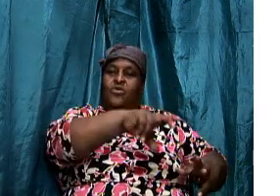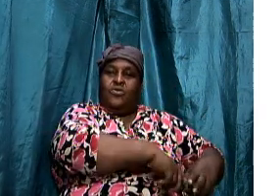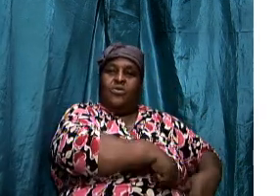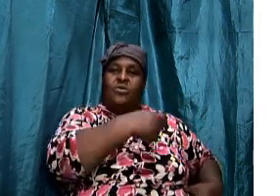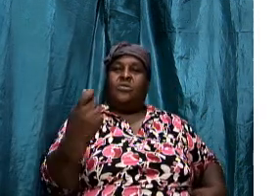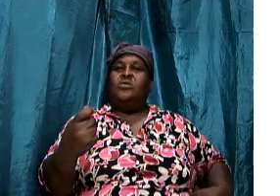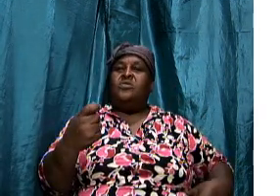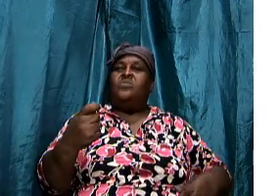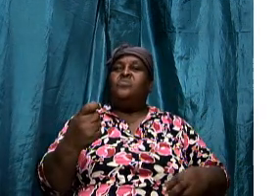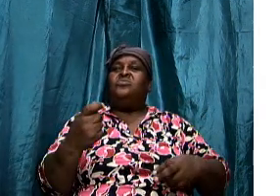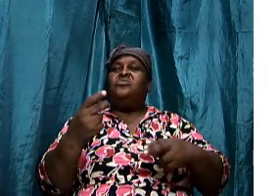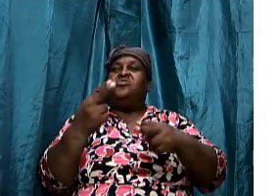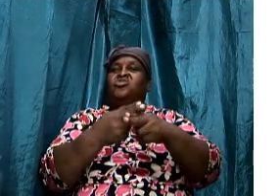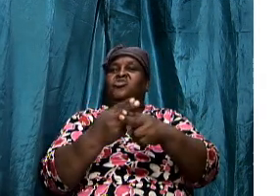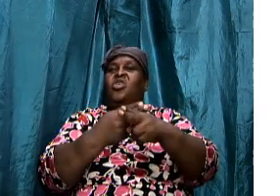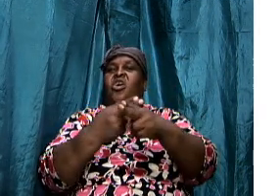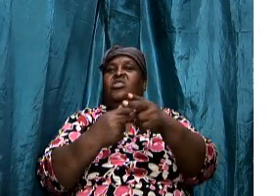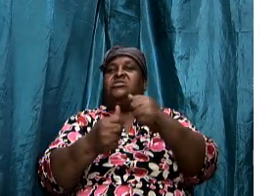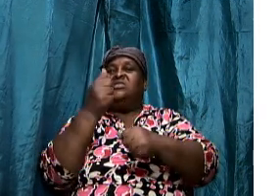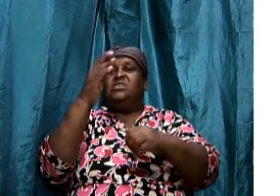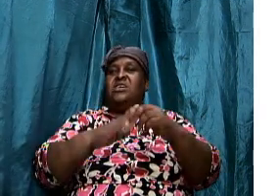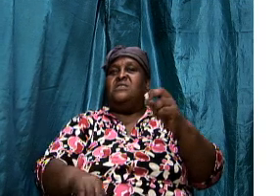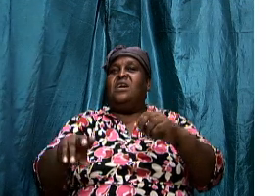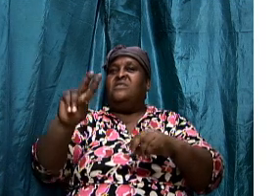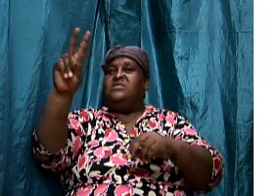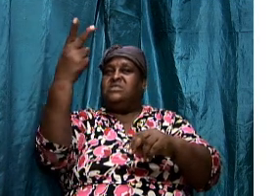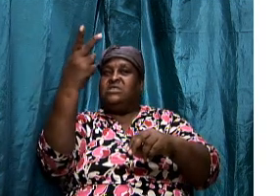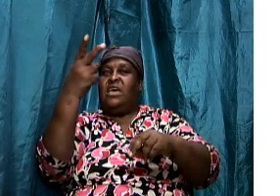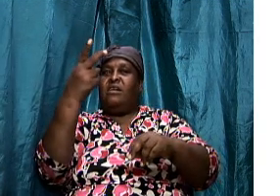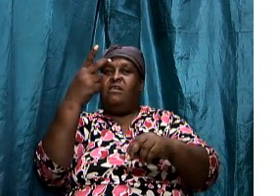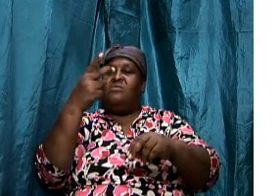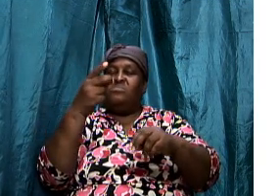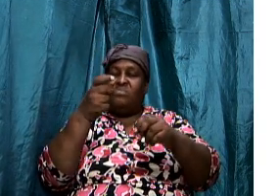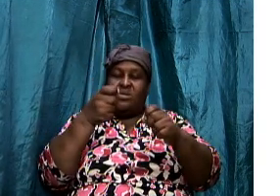even shorter than the second one. In fact, it looked like a dagger.